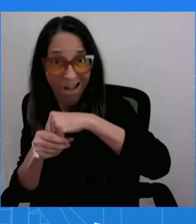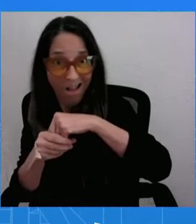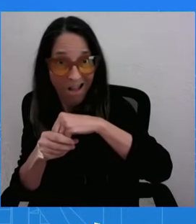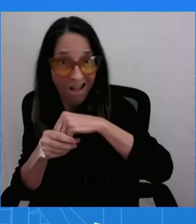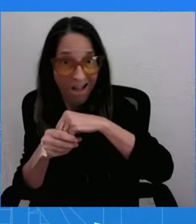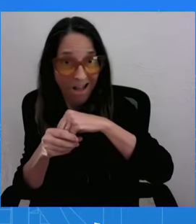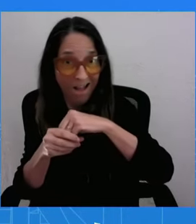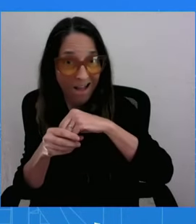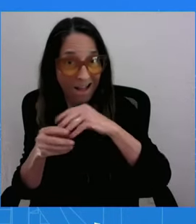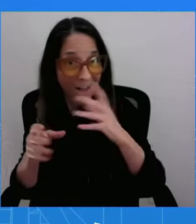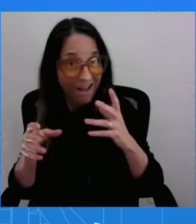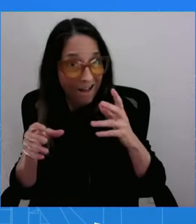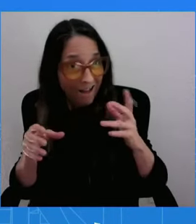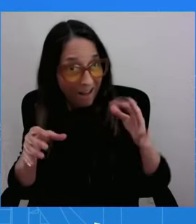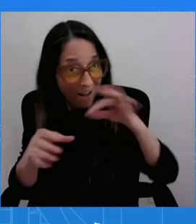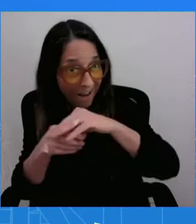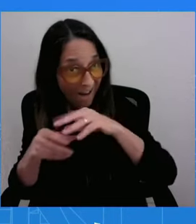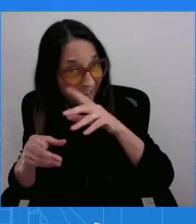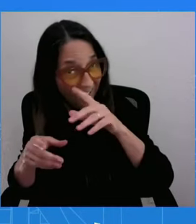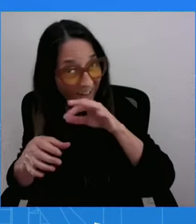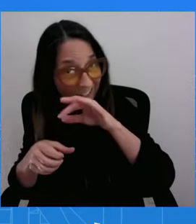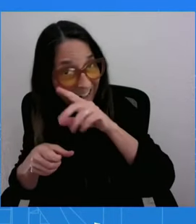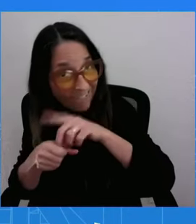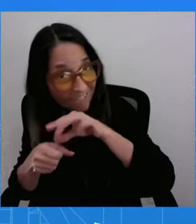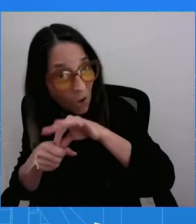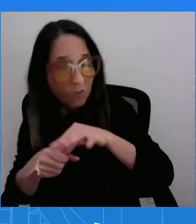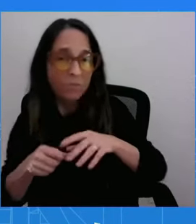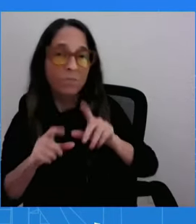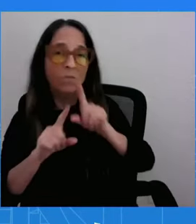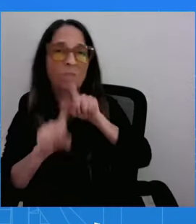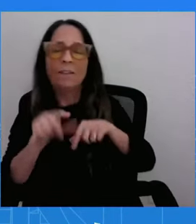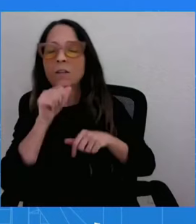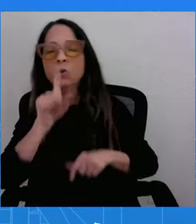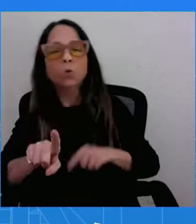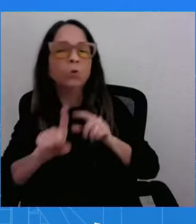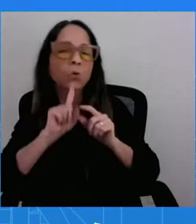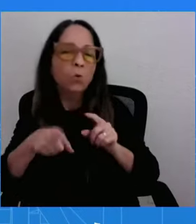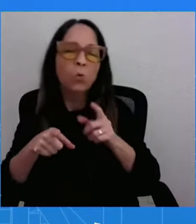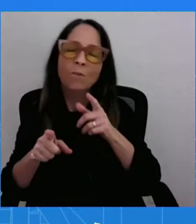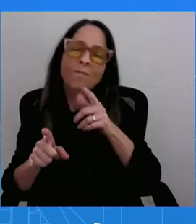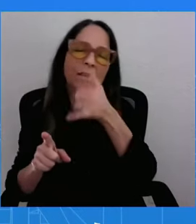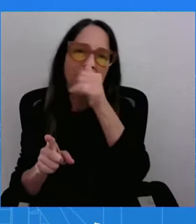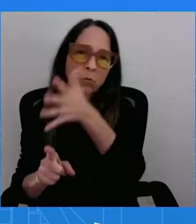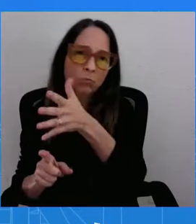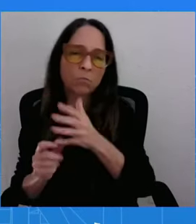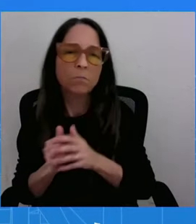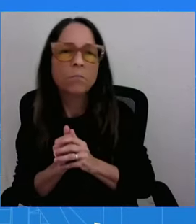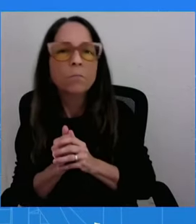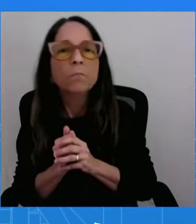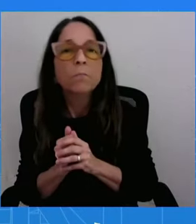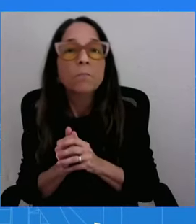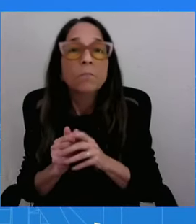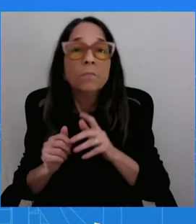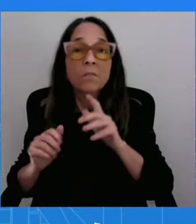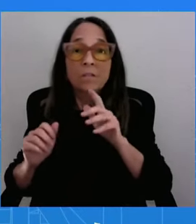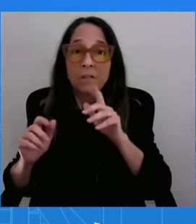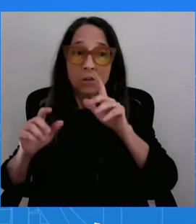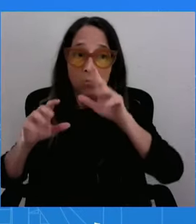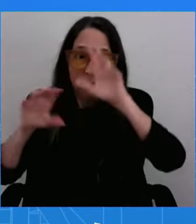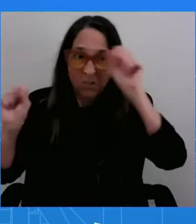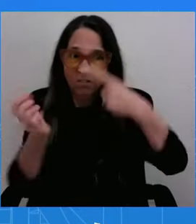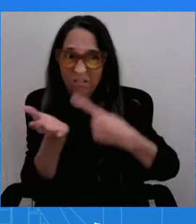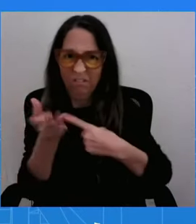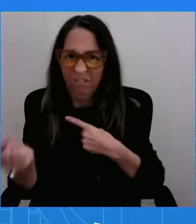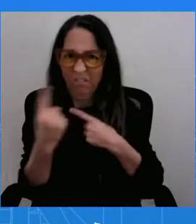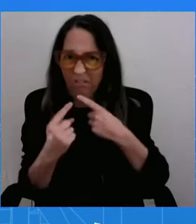about President's talk, telephonic call with Indian Prime Minister Modi after his trip to Russia and Ukraine. Do you think India